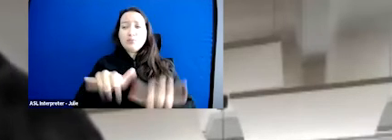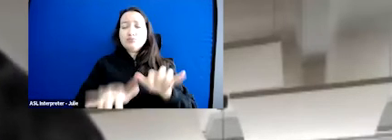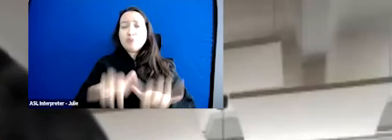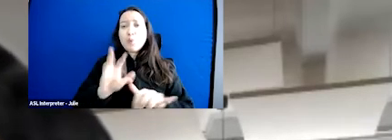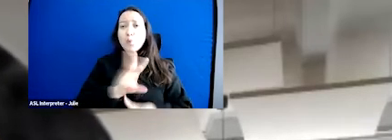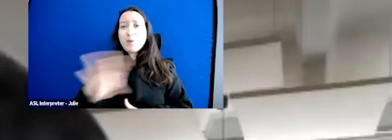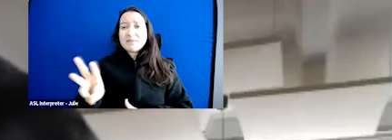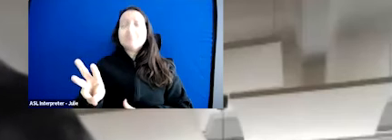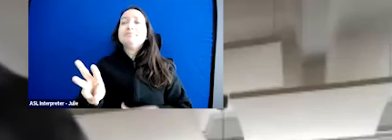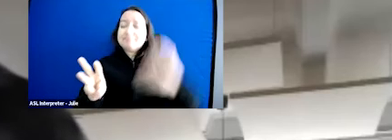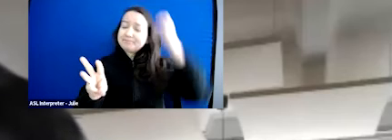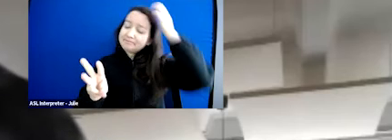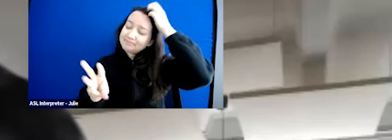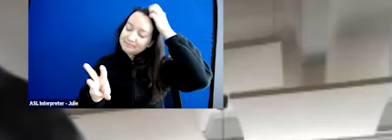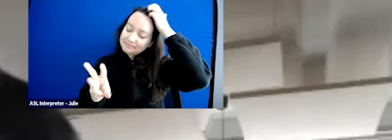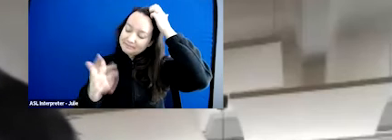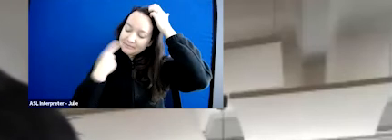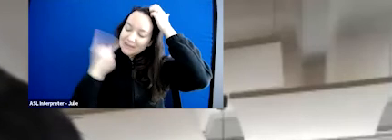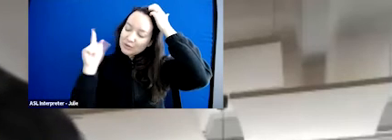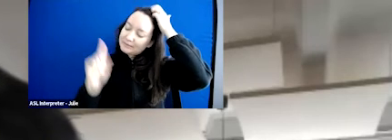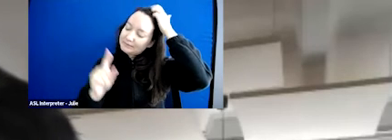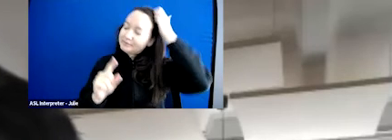one of our announcements for that there.